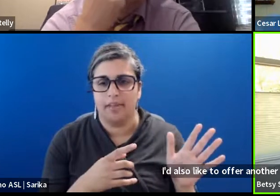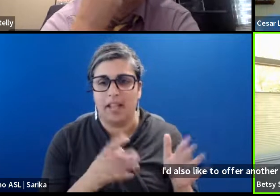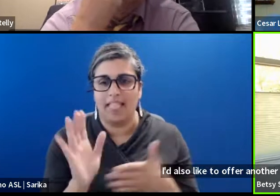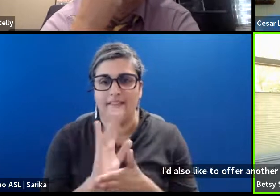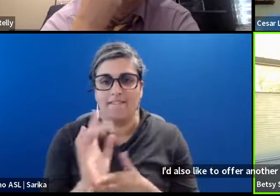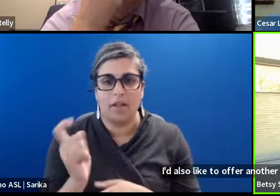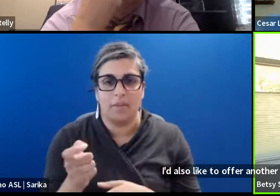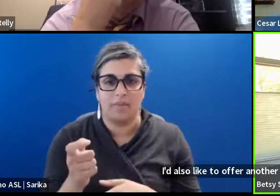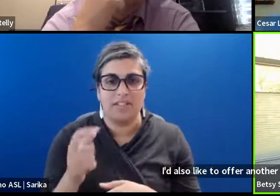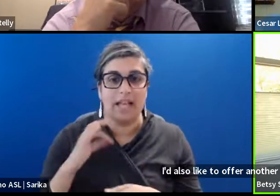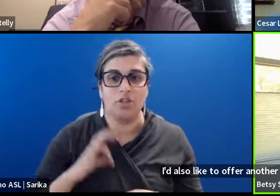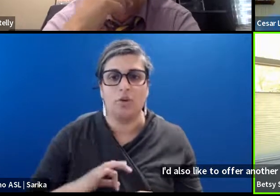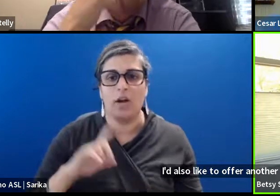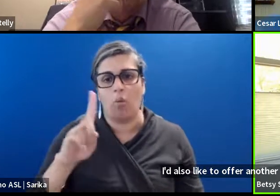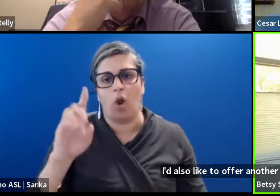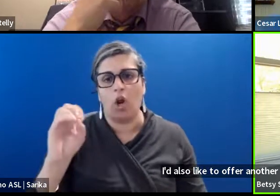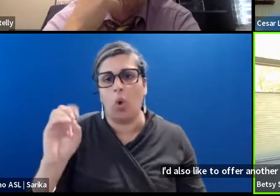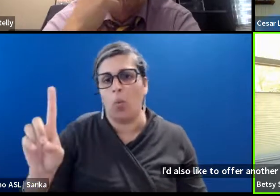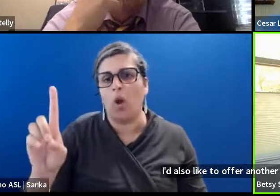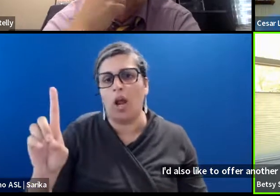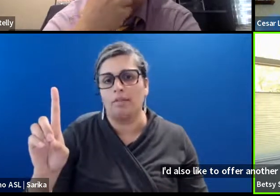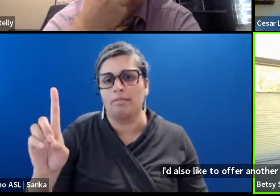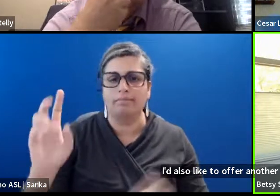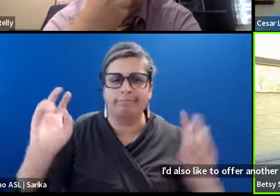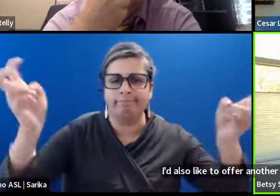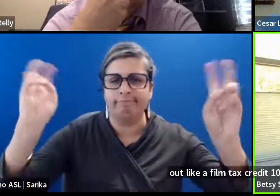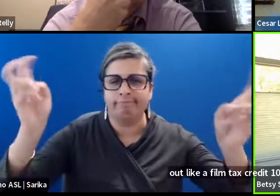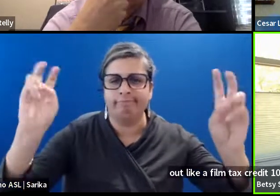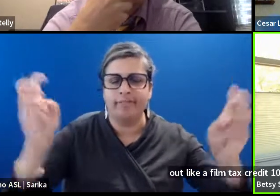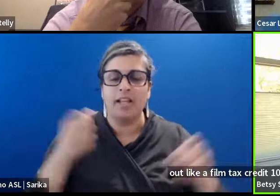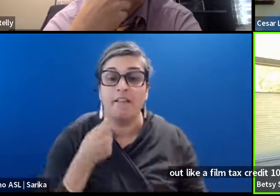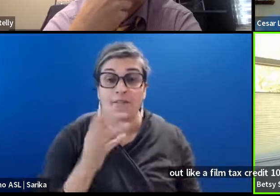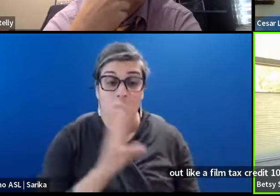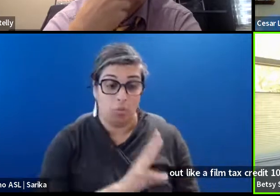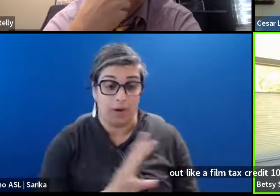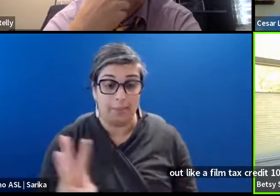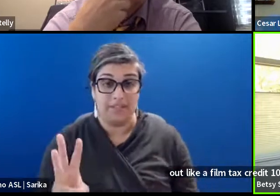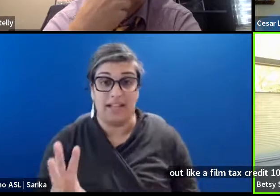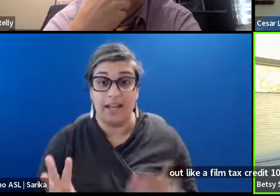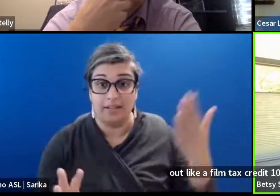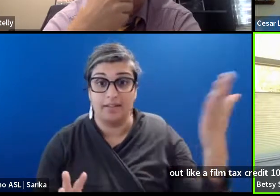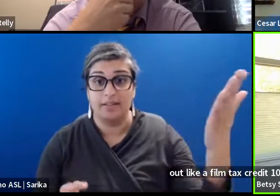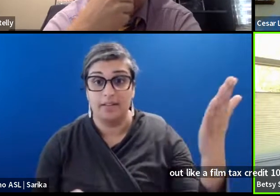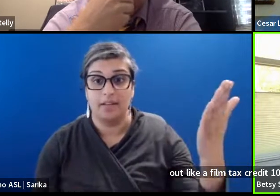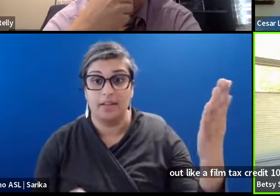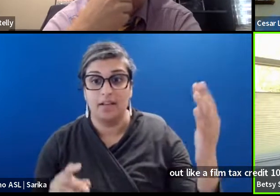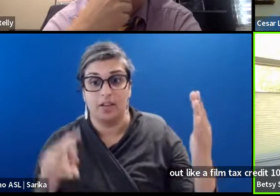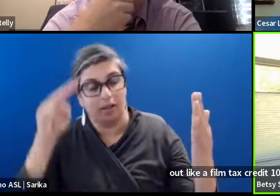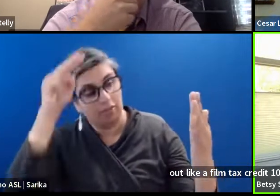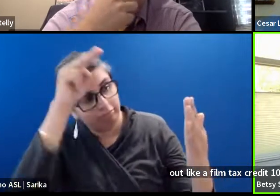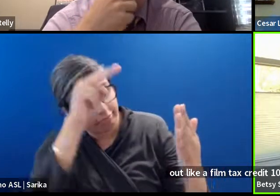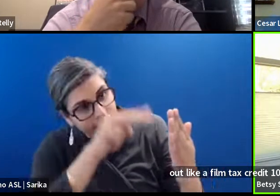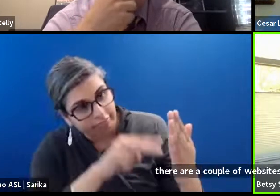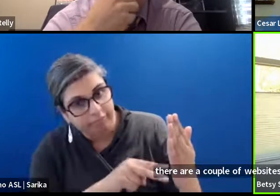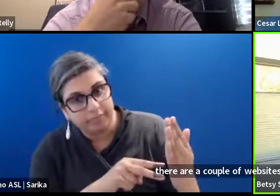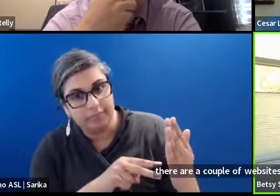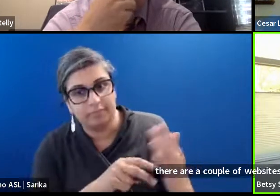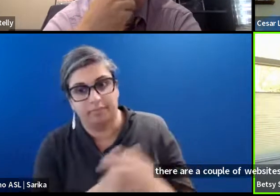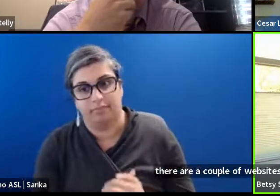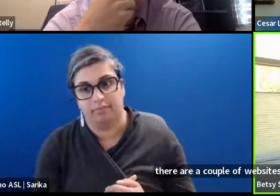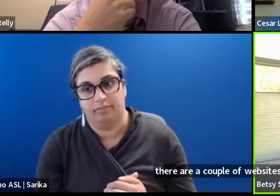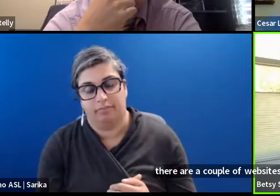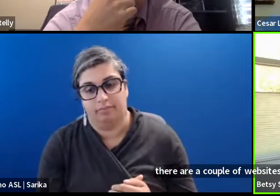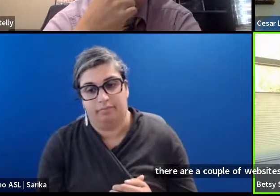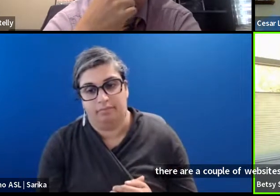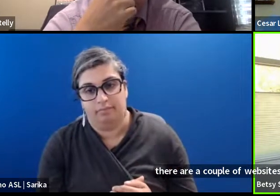credit 101. And that is, there are a couple of websites that exist where you can literally plug in,